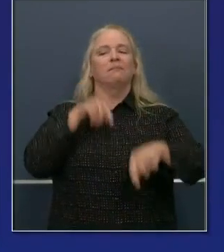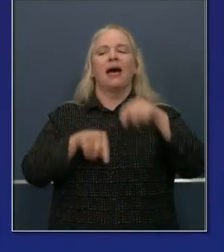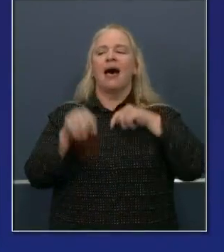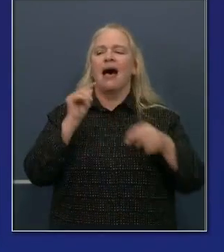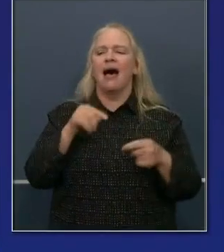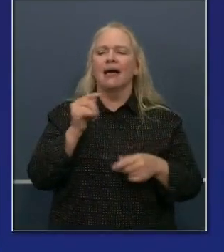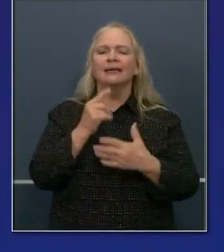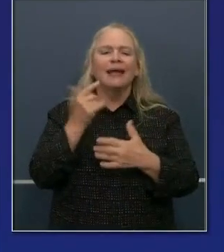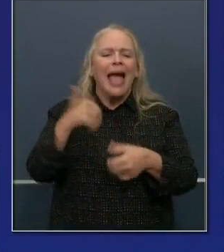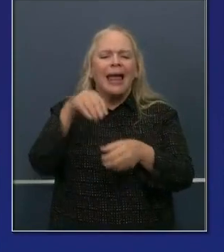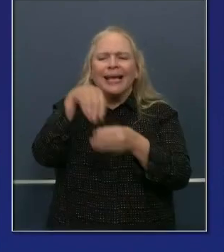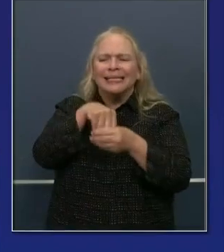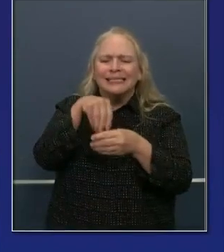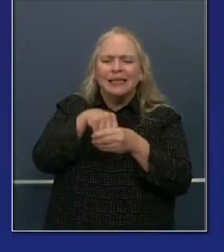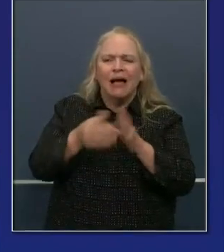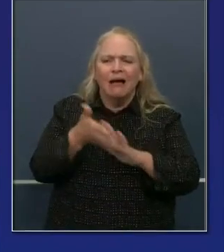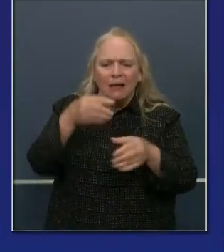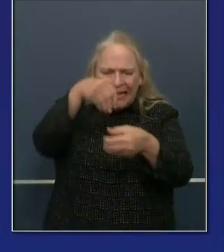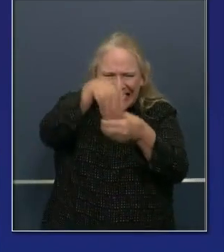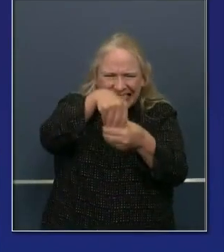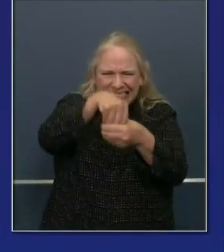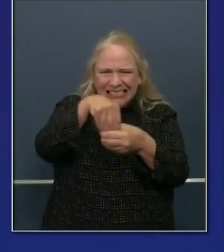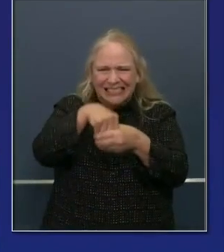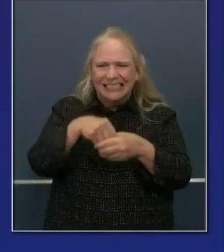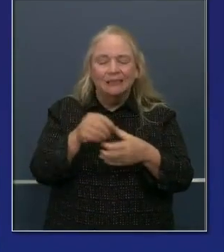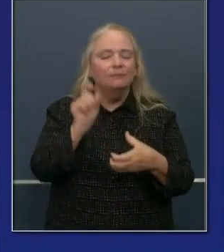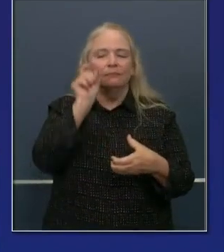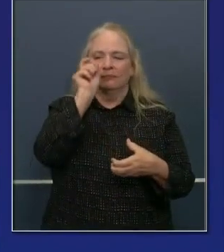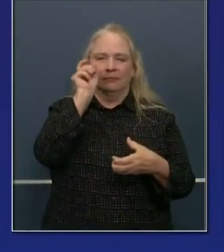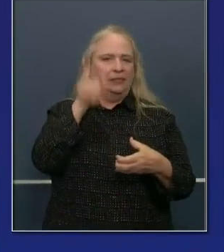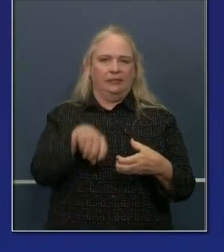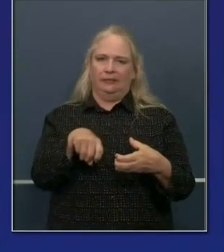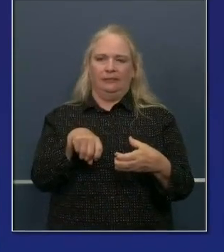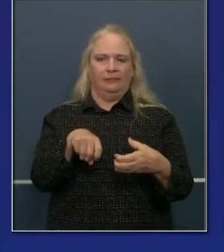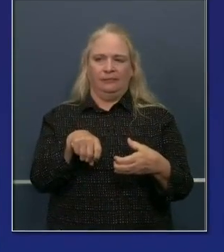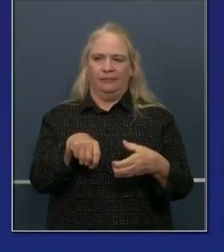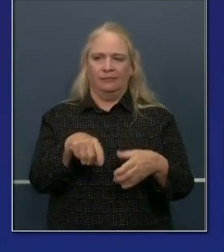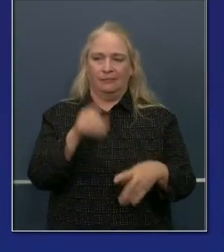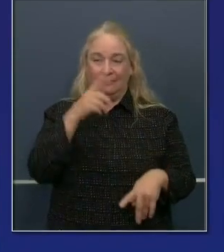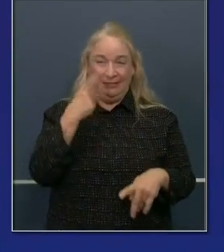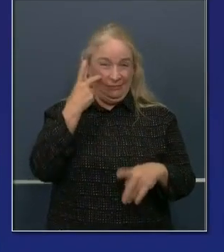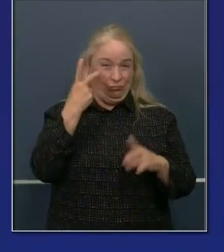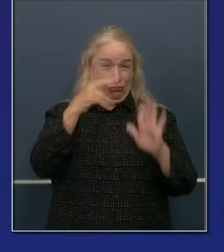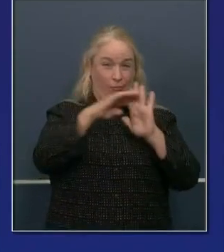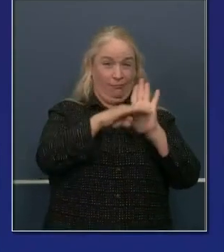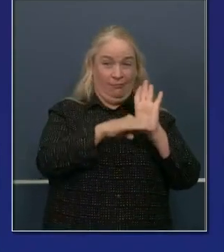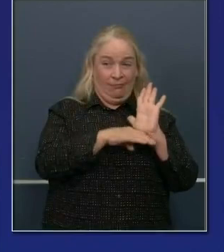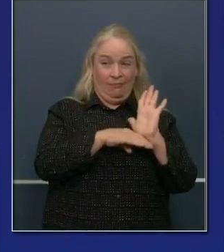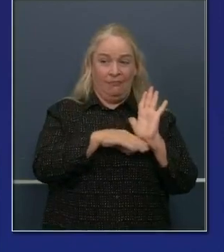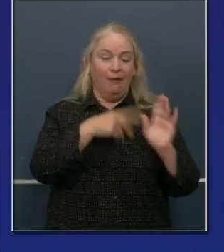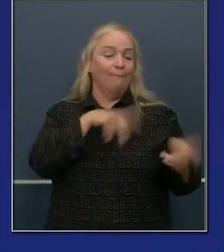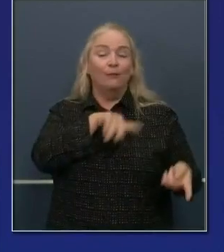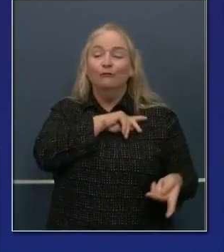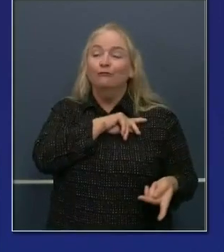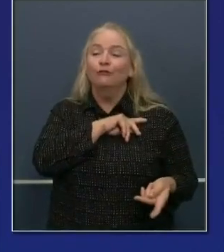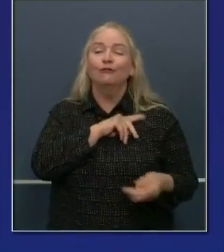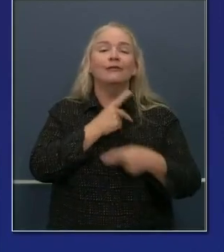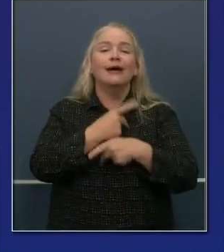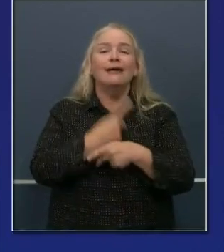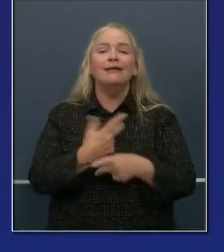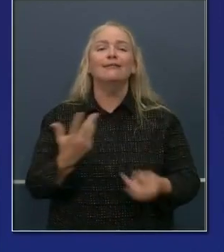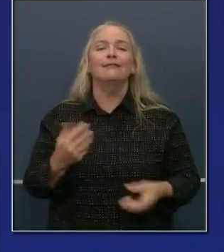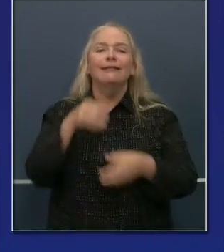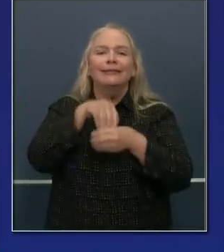indoor operations, for these sectors you see on the list. Again, personal care services, indoor malls,